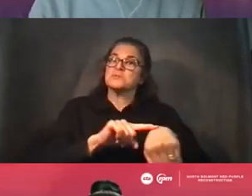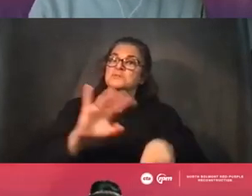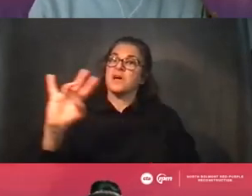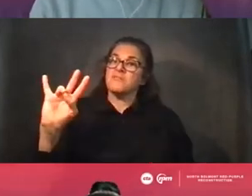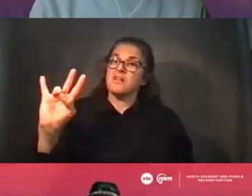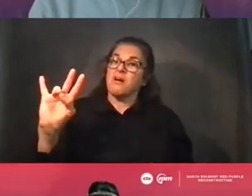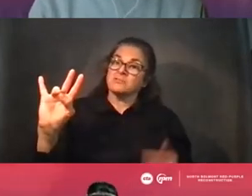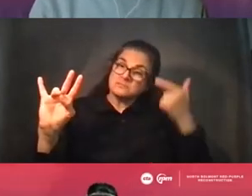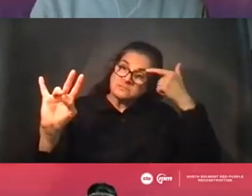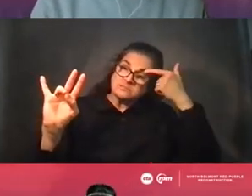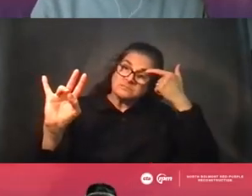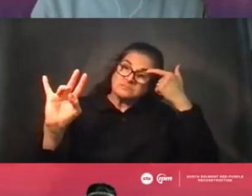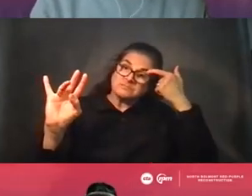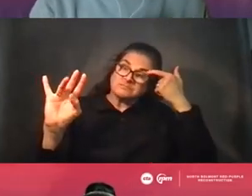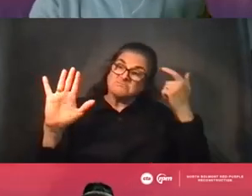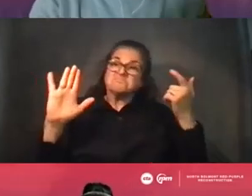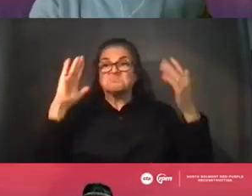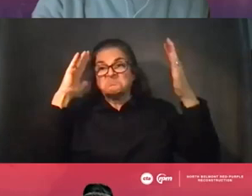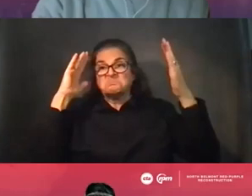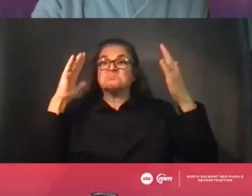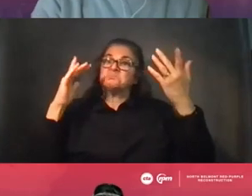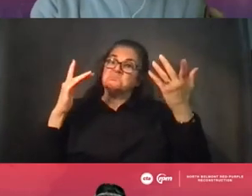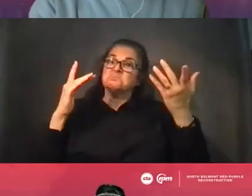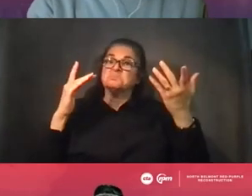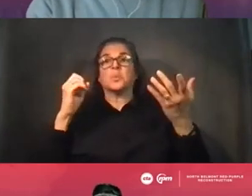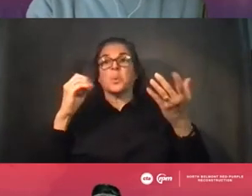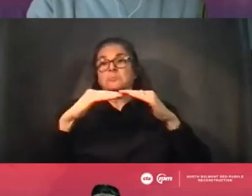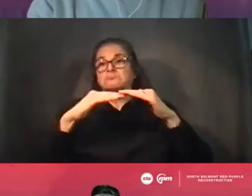But we hope to answer as many questions as we're able to.